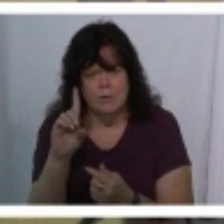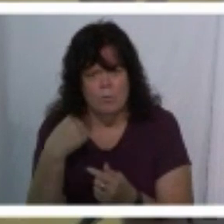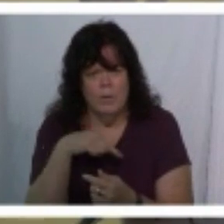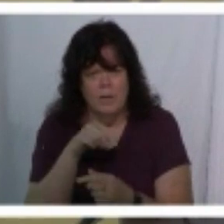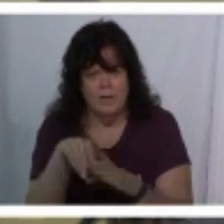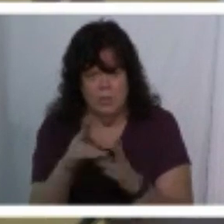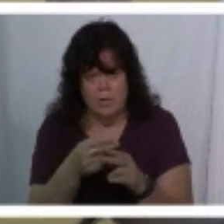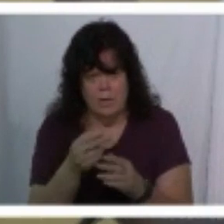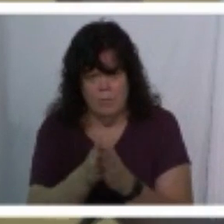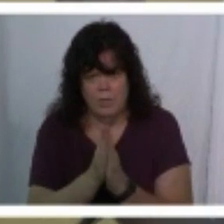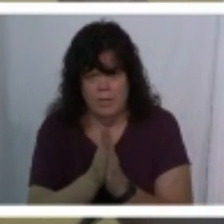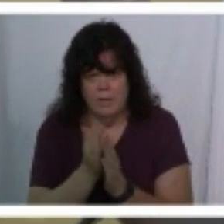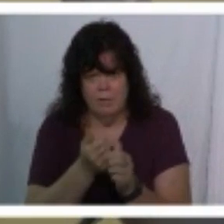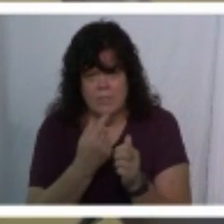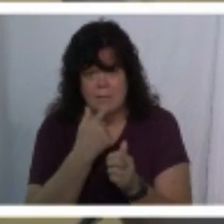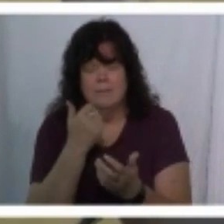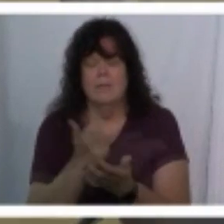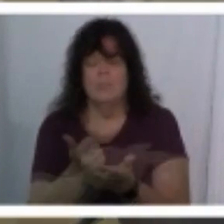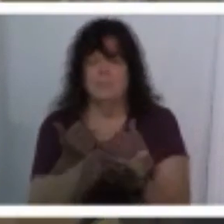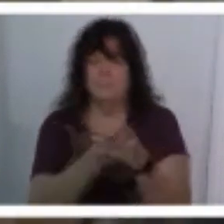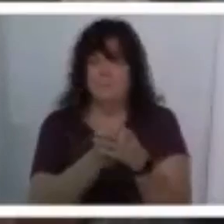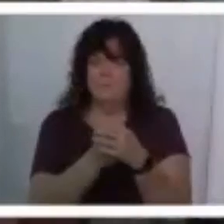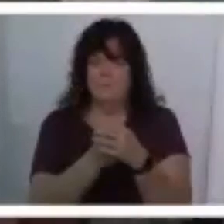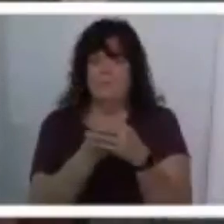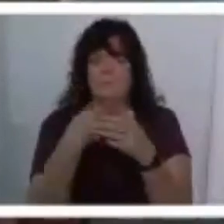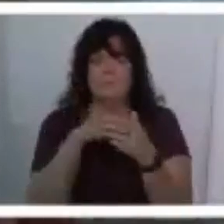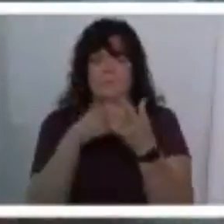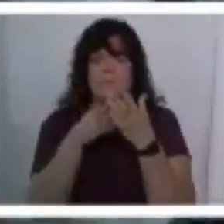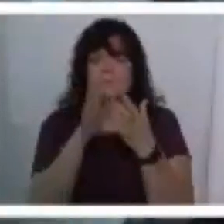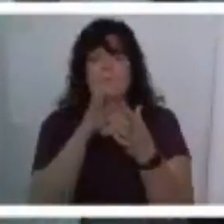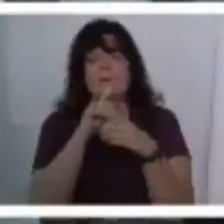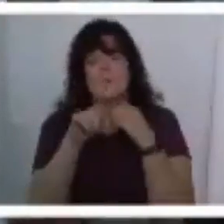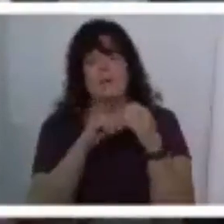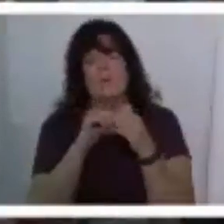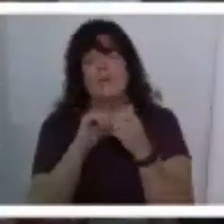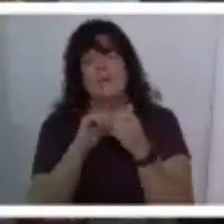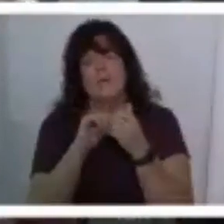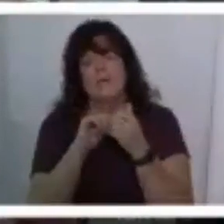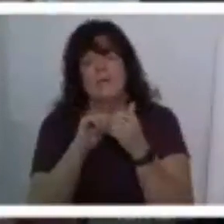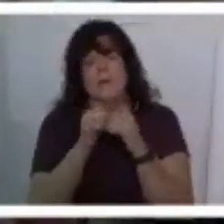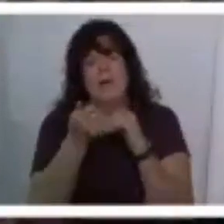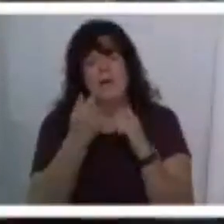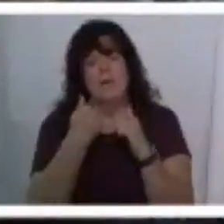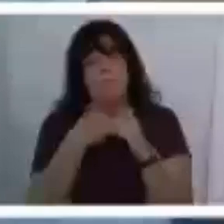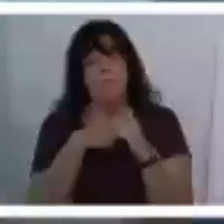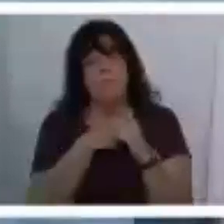everybody said amen amen we talk about how we